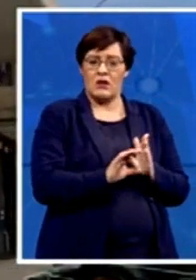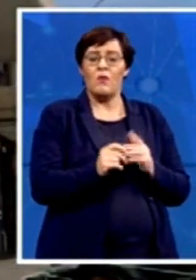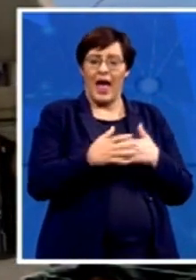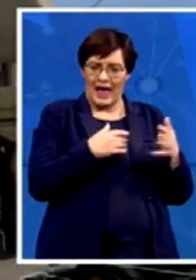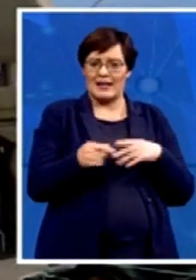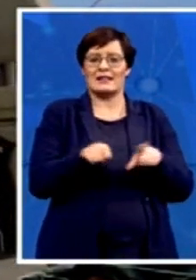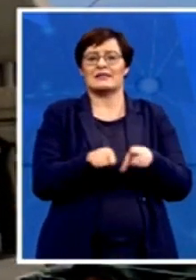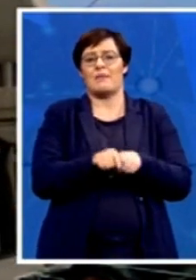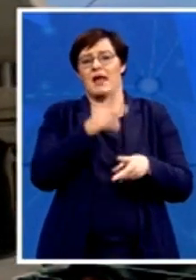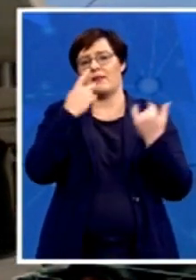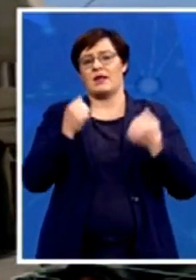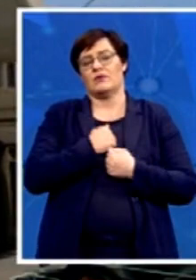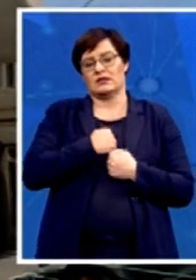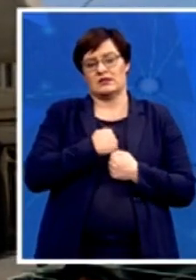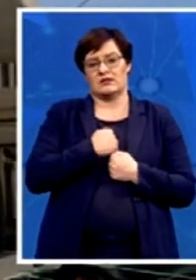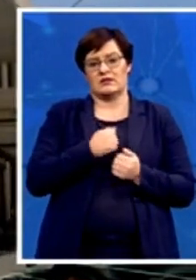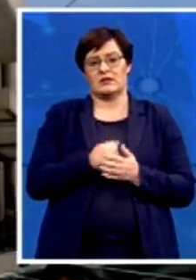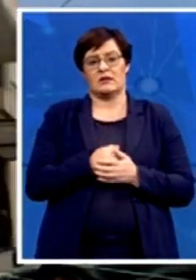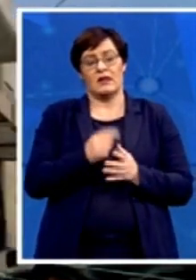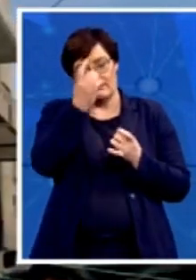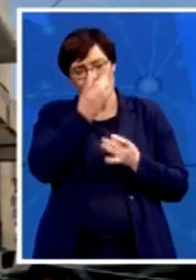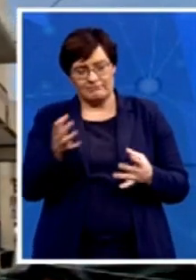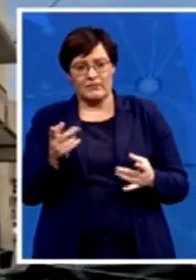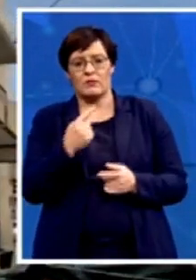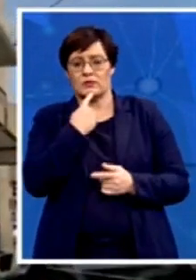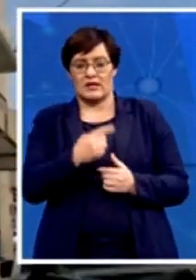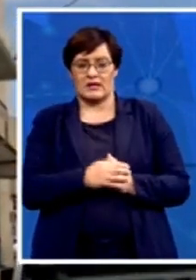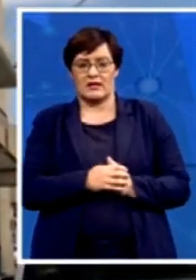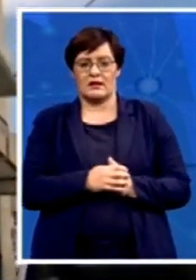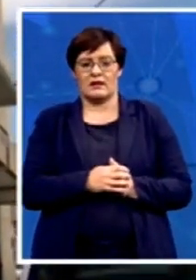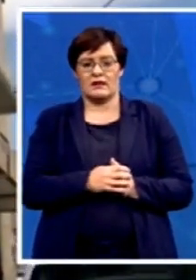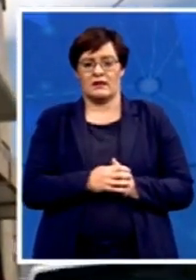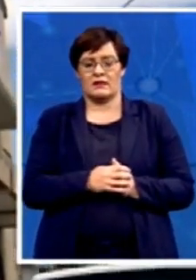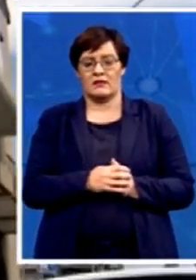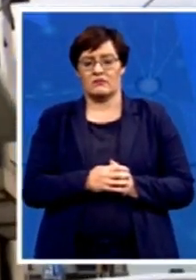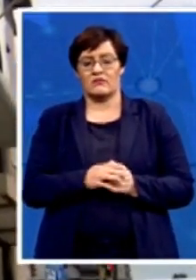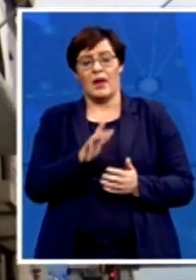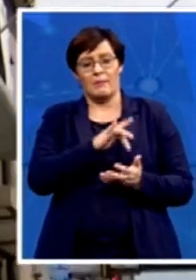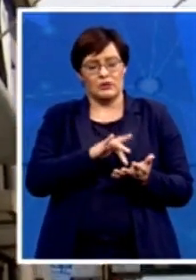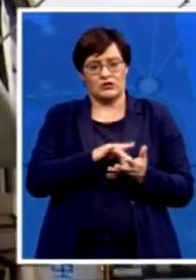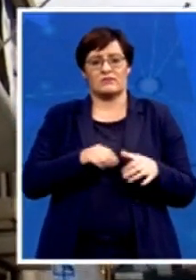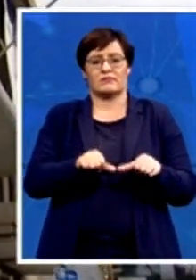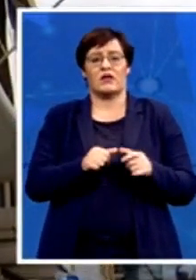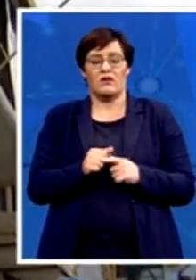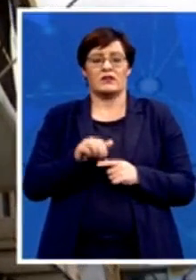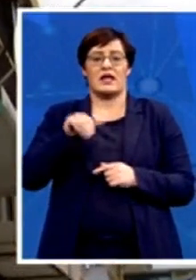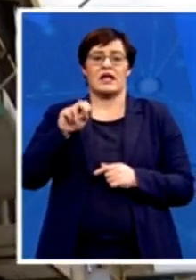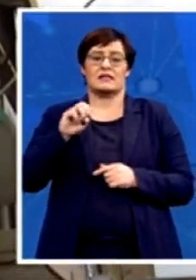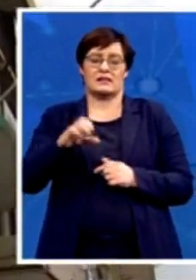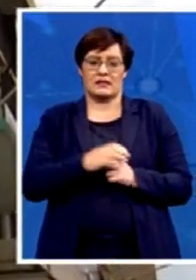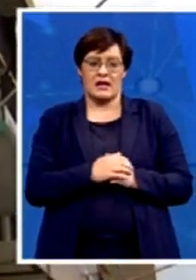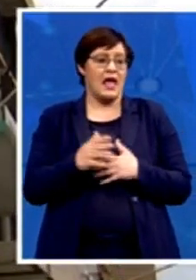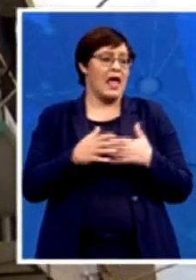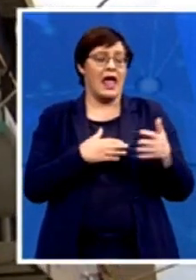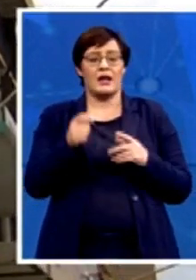the message that we wanted to send, reiterating in our possession, which has been there at the African National Congress. Anybody who is contesting with us